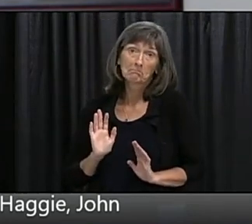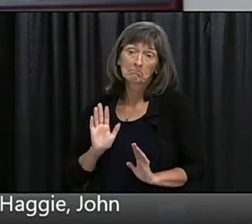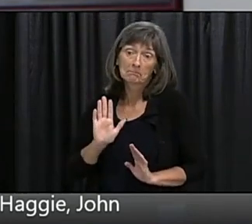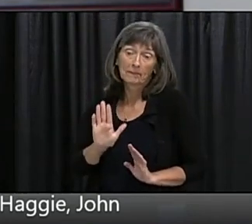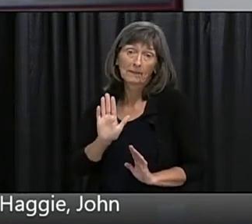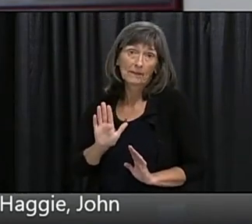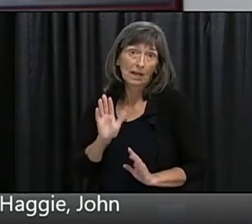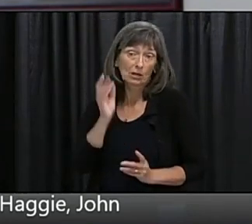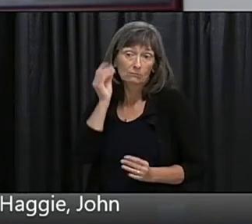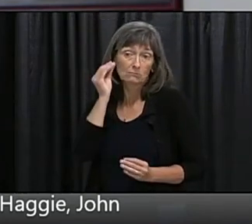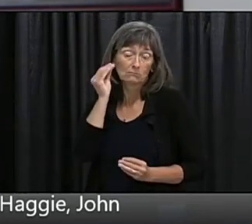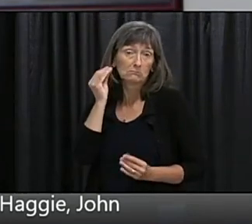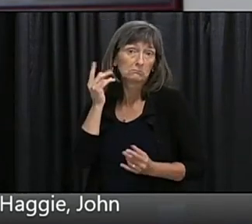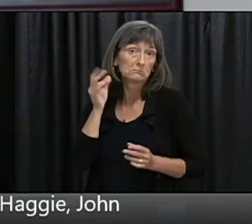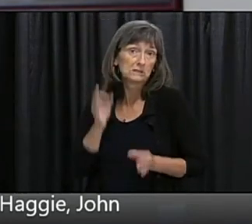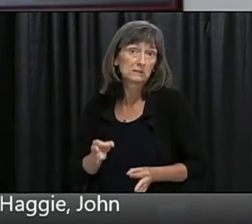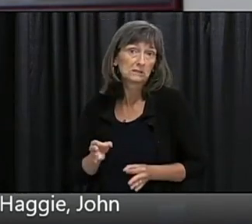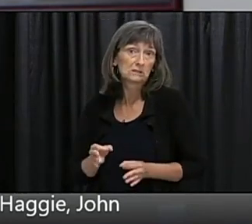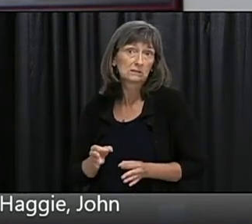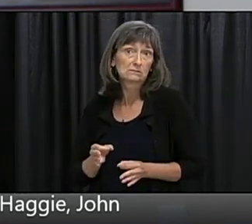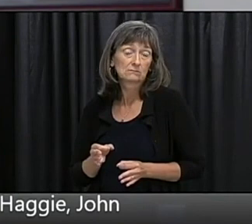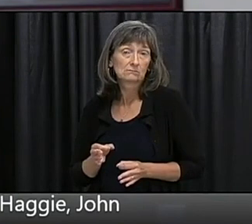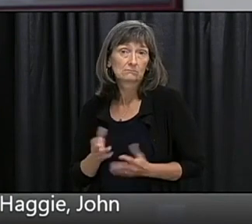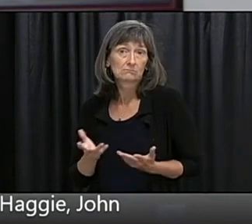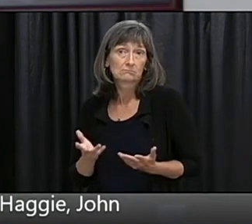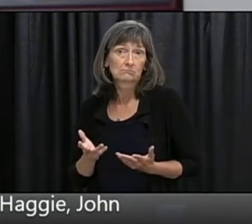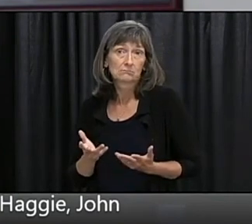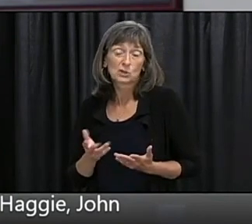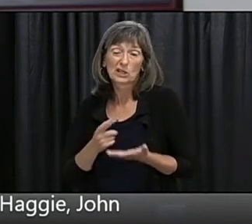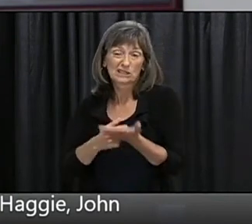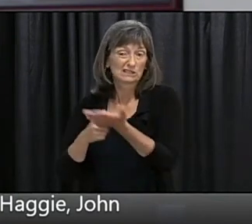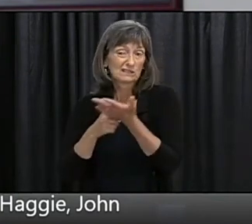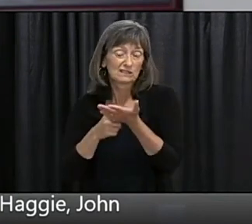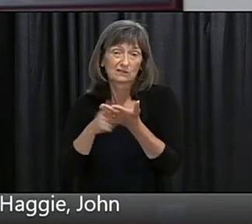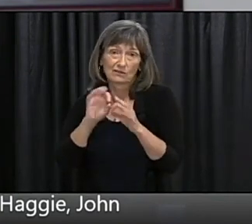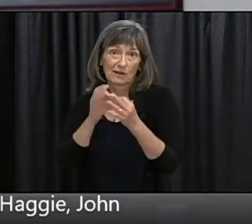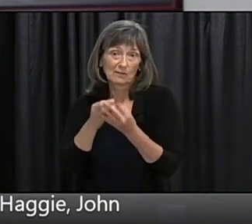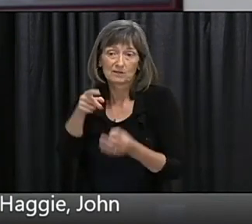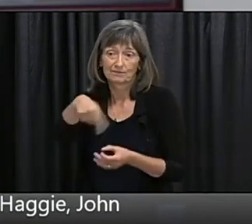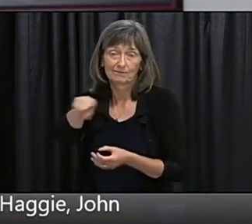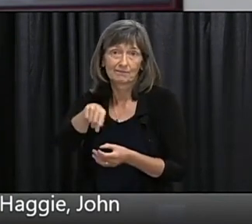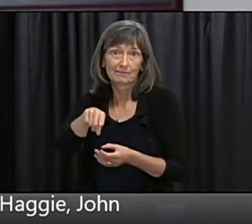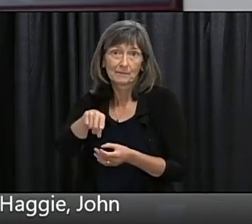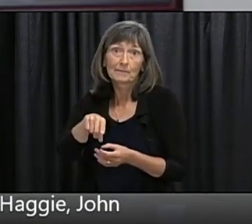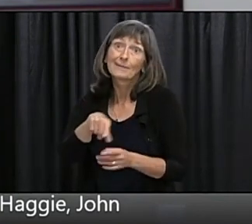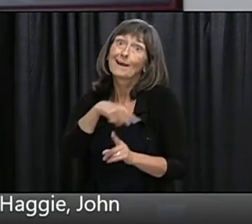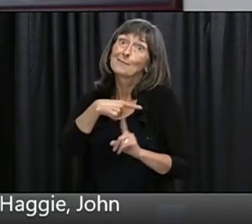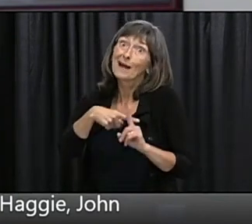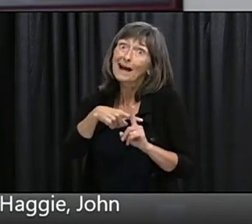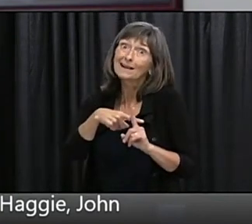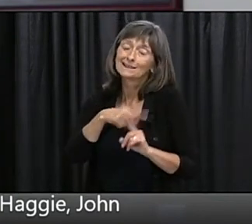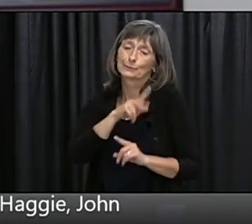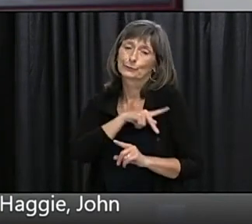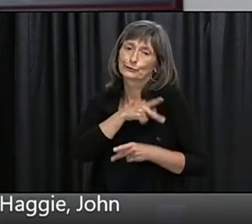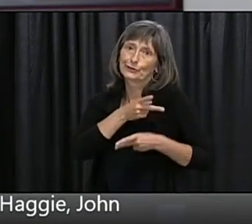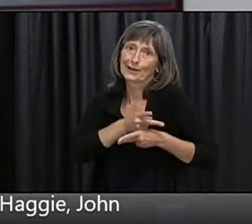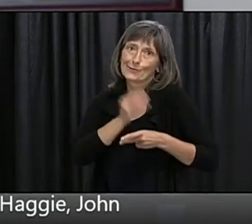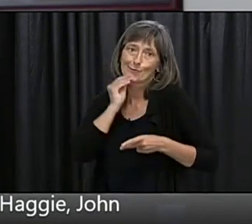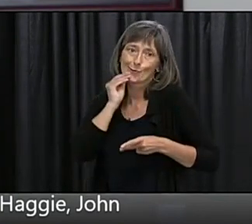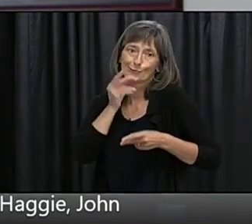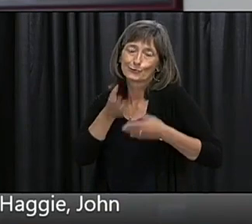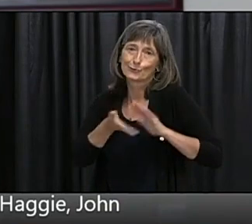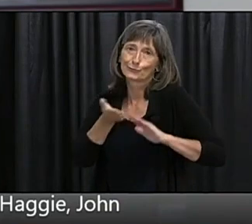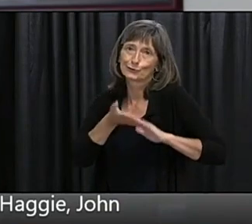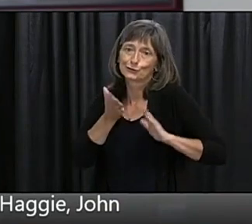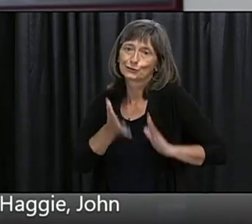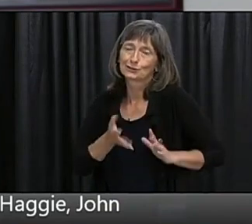whether there exists one in a personal care home would be a matter for discussion between the family and the personal care home operator because a lot of